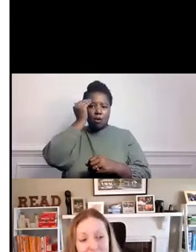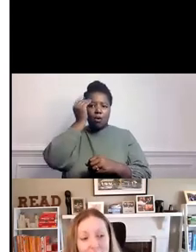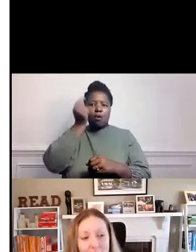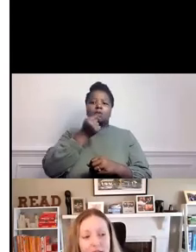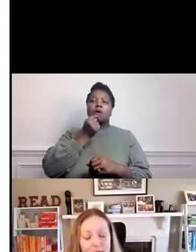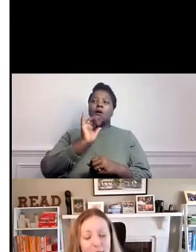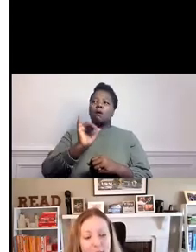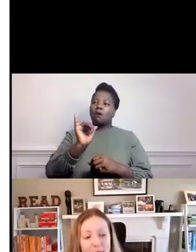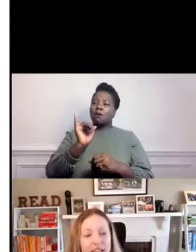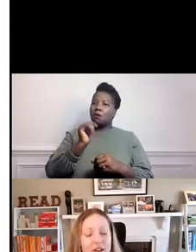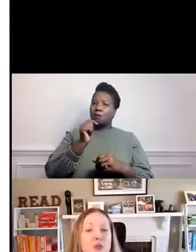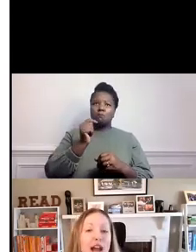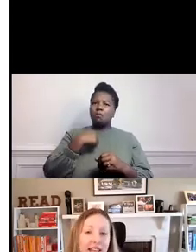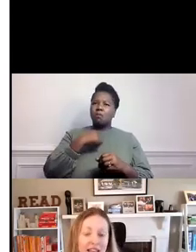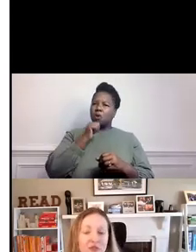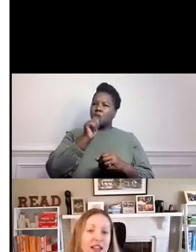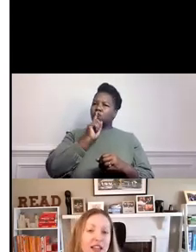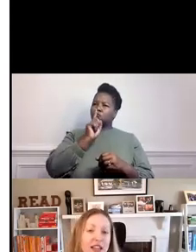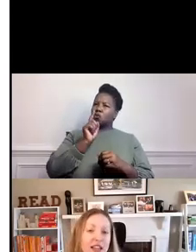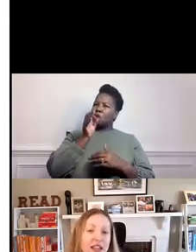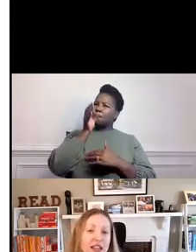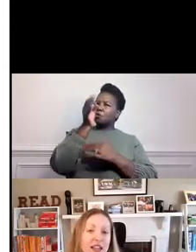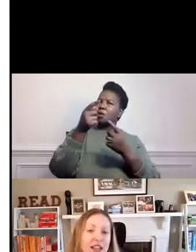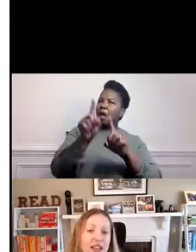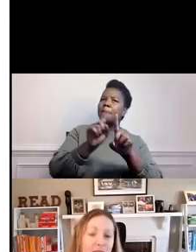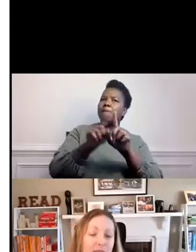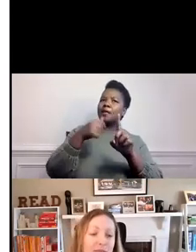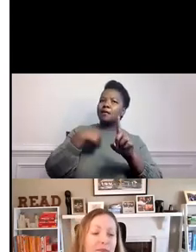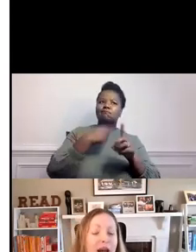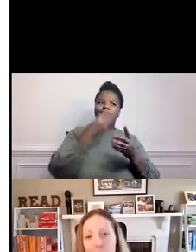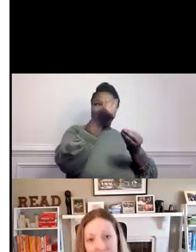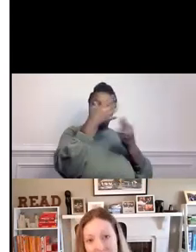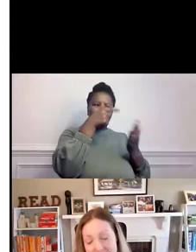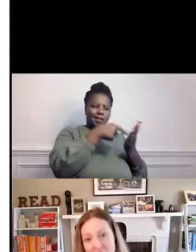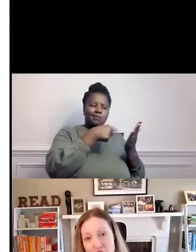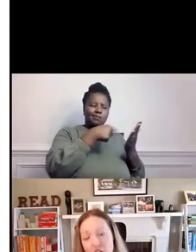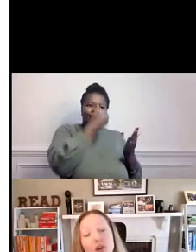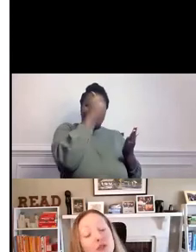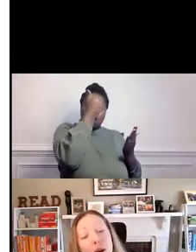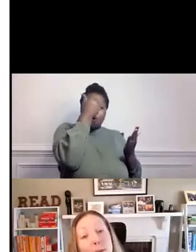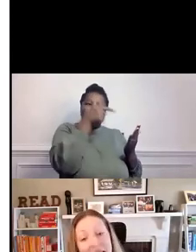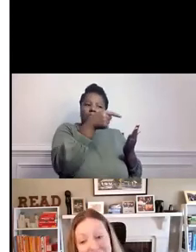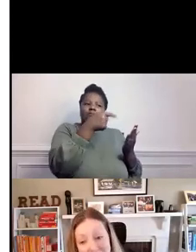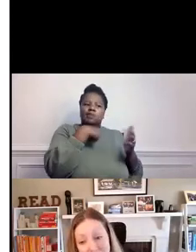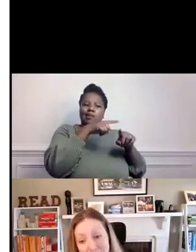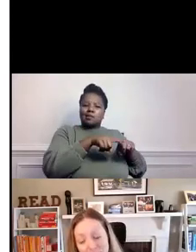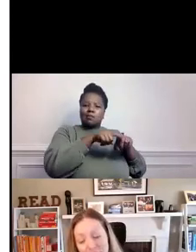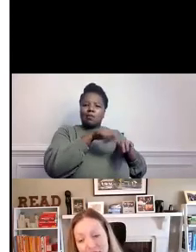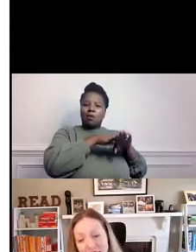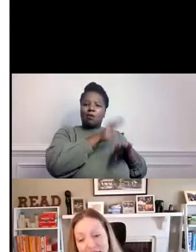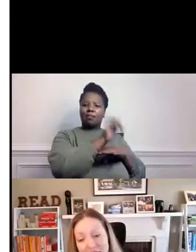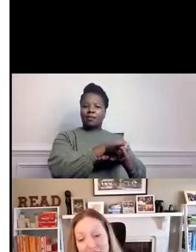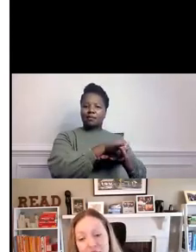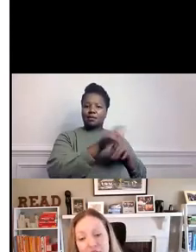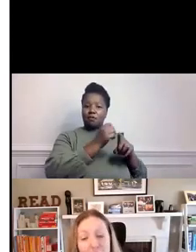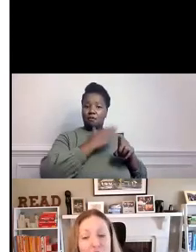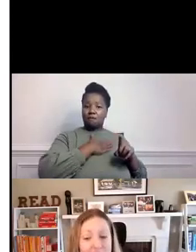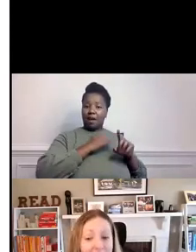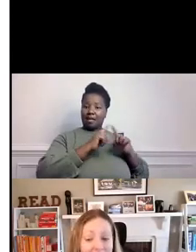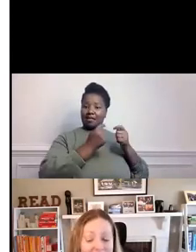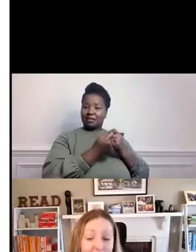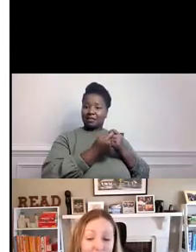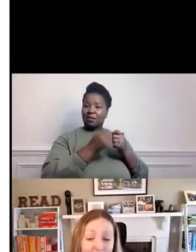uncertain, but here's what I can rely on from my organization or from my team. And